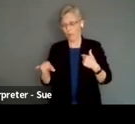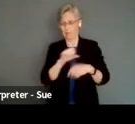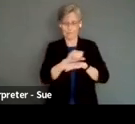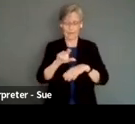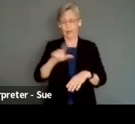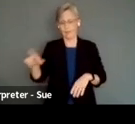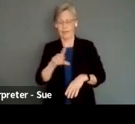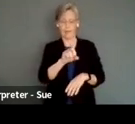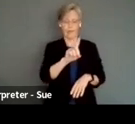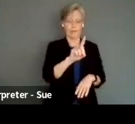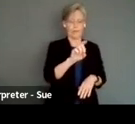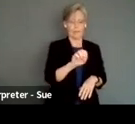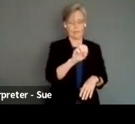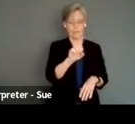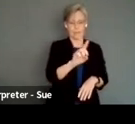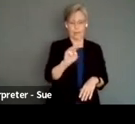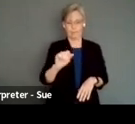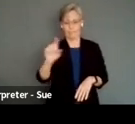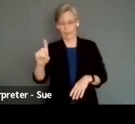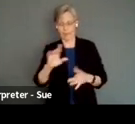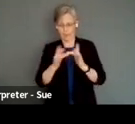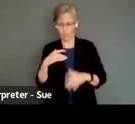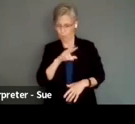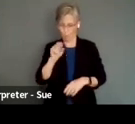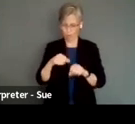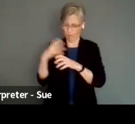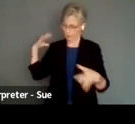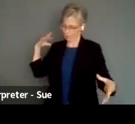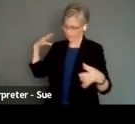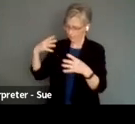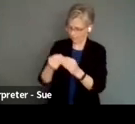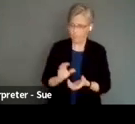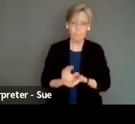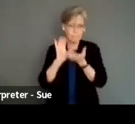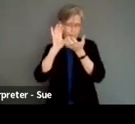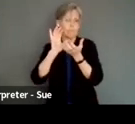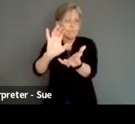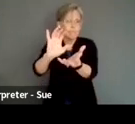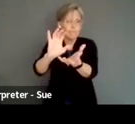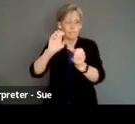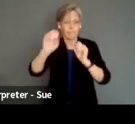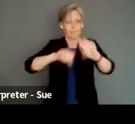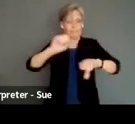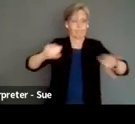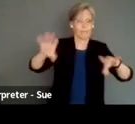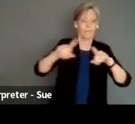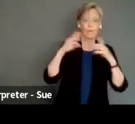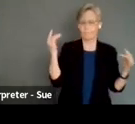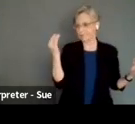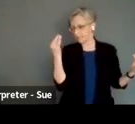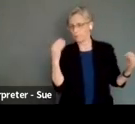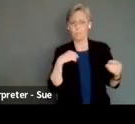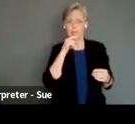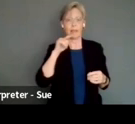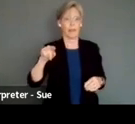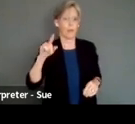DMACC network, we're always thrilled to be able to take our 30 years worth of national knowledge and put it out into the sector. For consideration, we're not saying